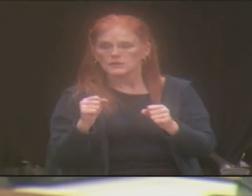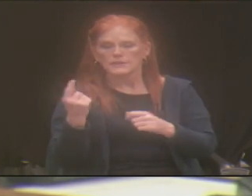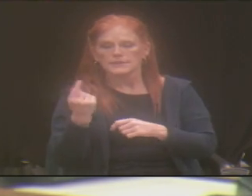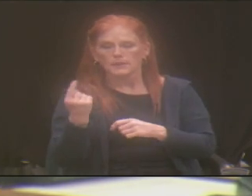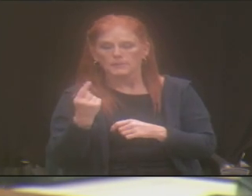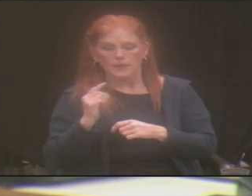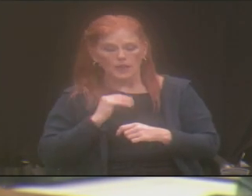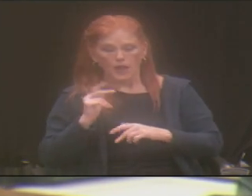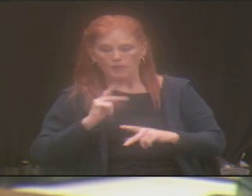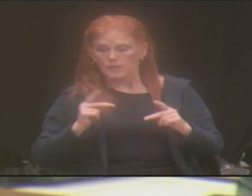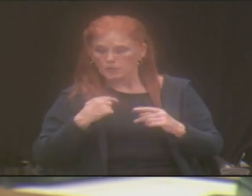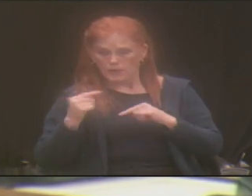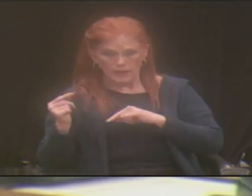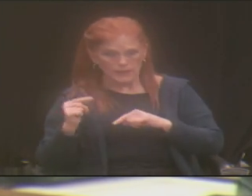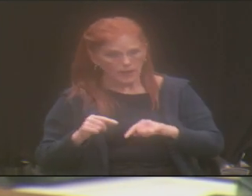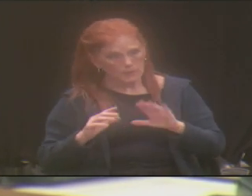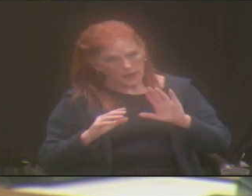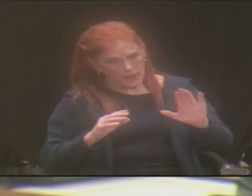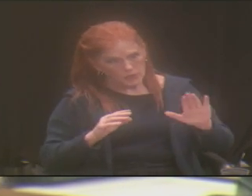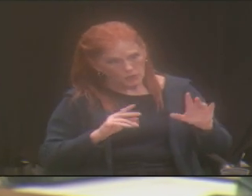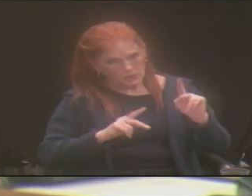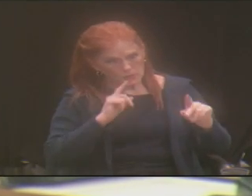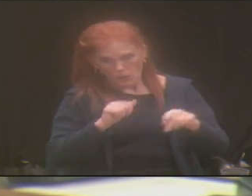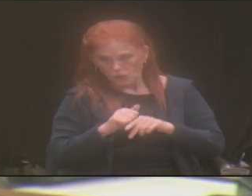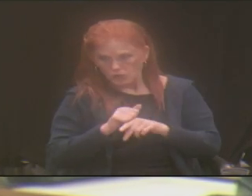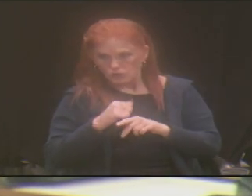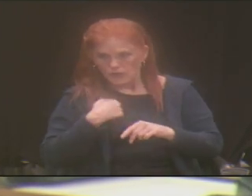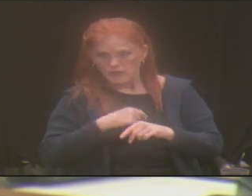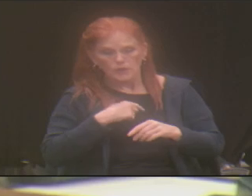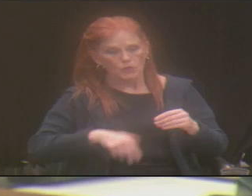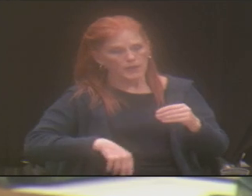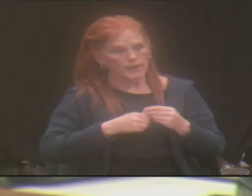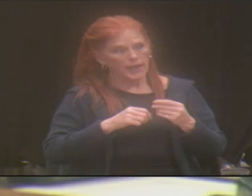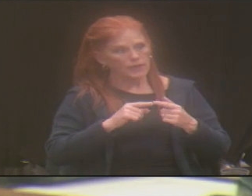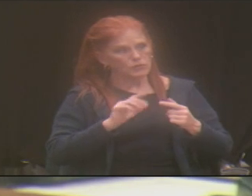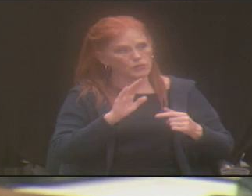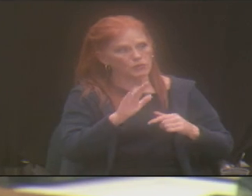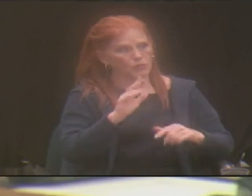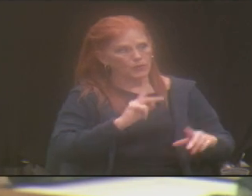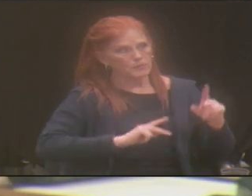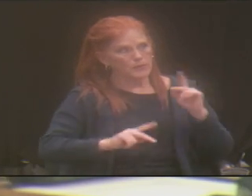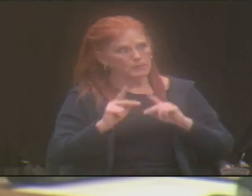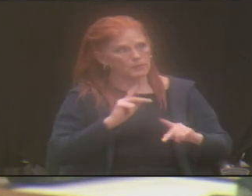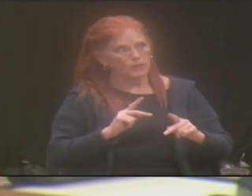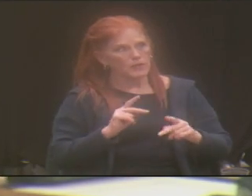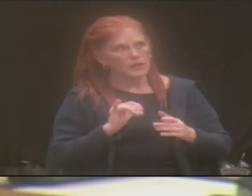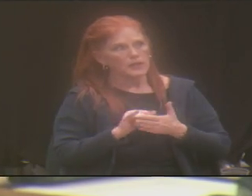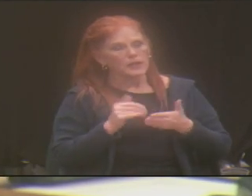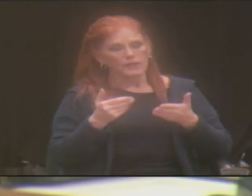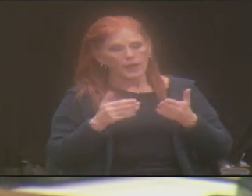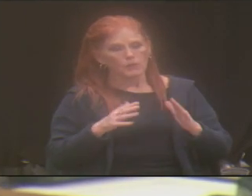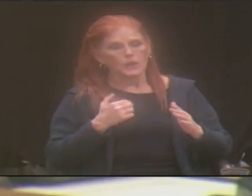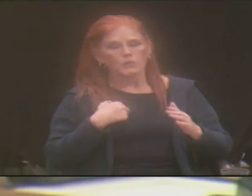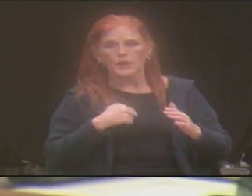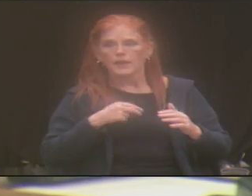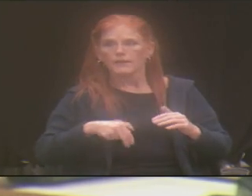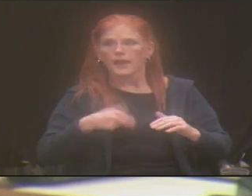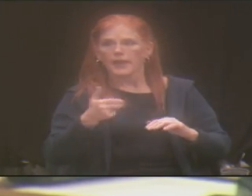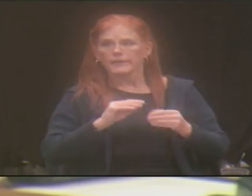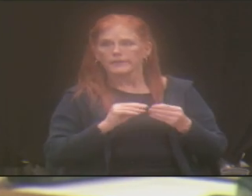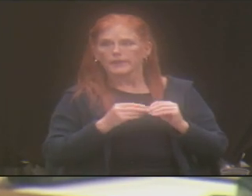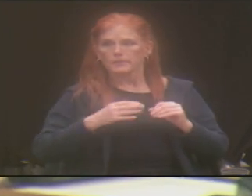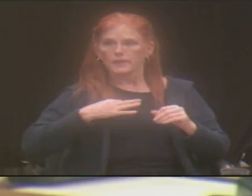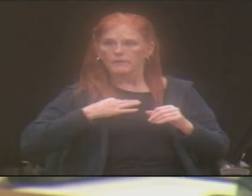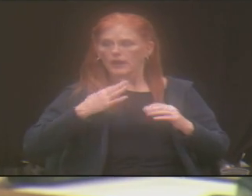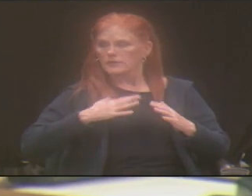and they can be trained by your people and we can add to your people. And that way we would have more volunteers so more